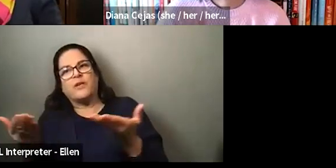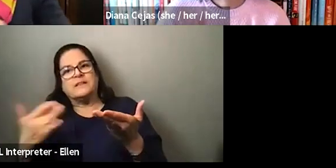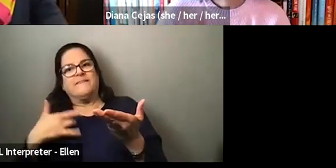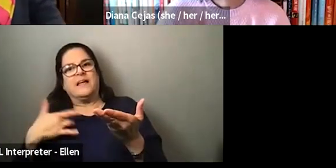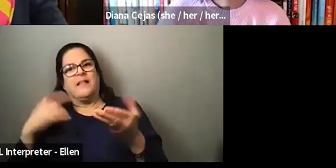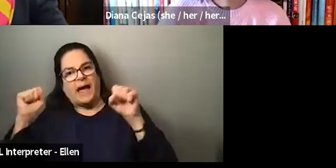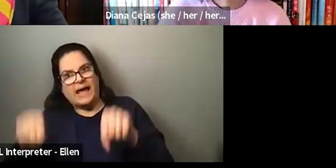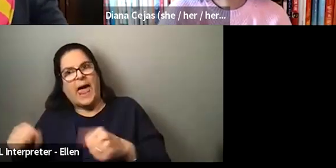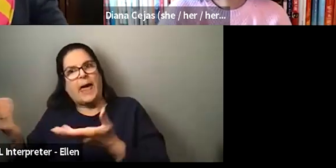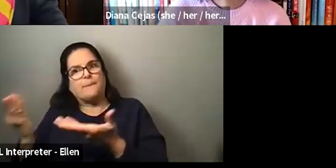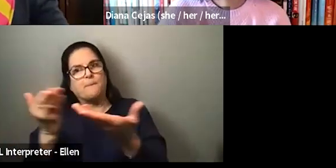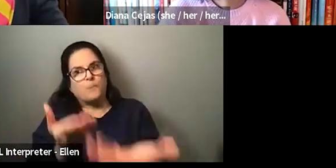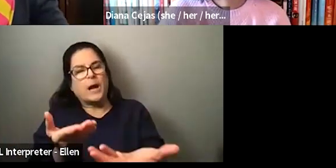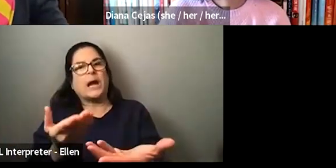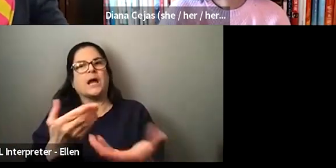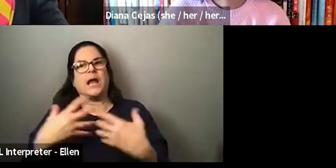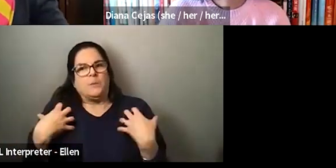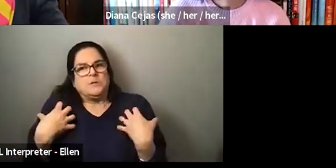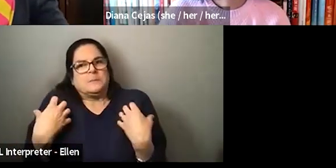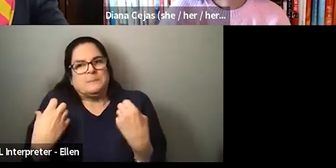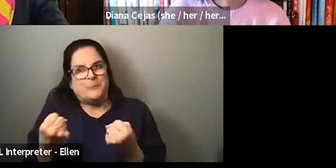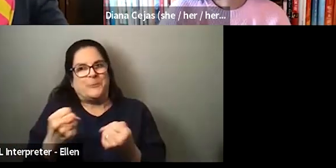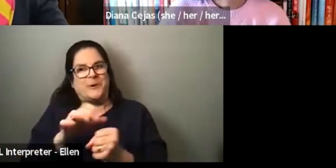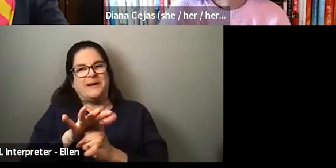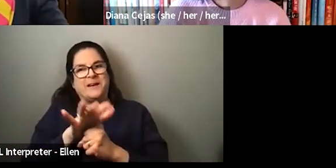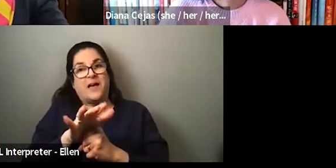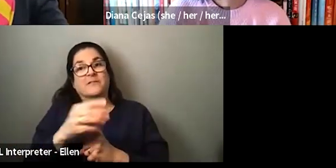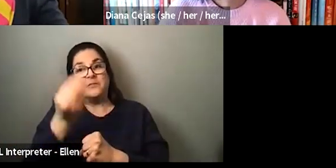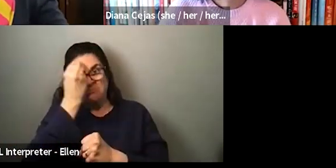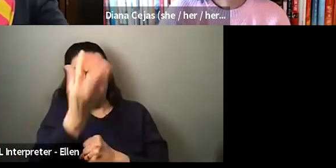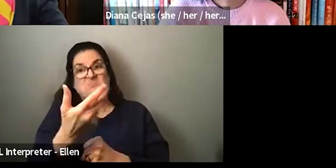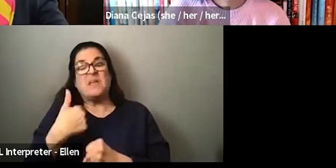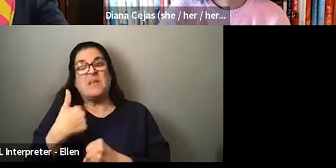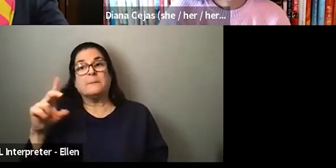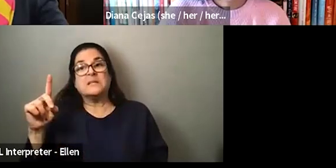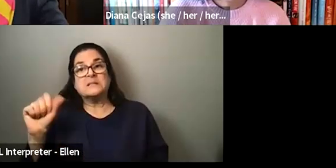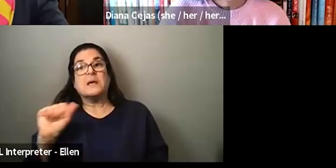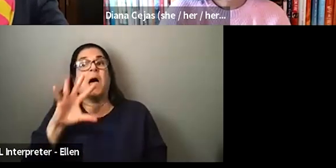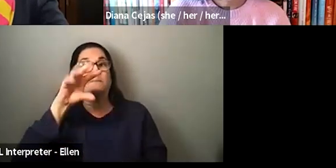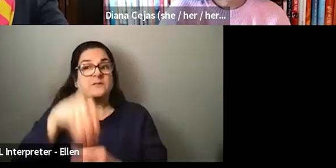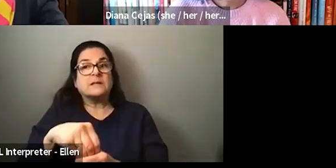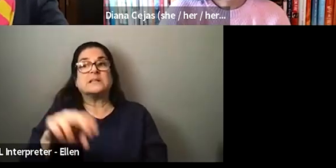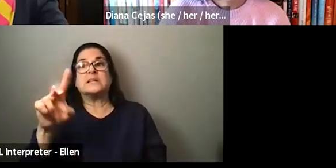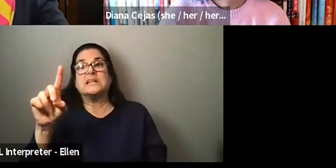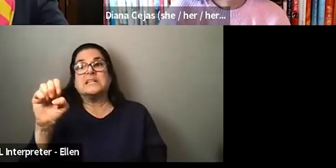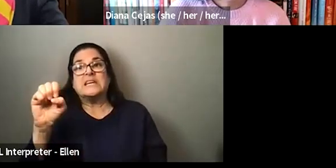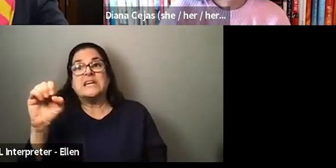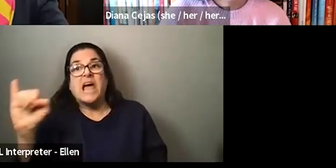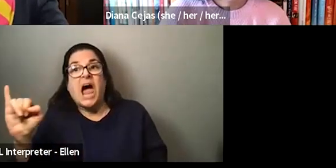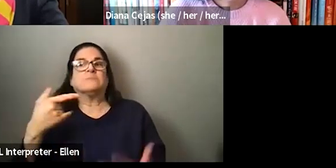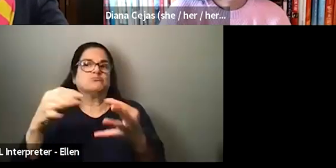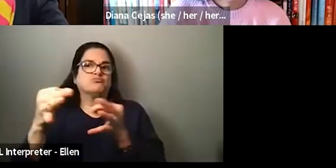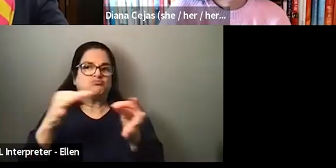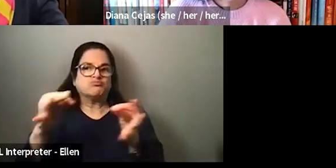I finally was like brave enough to even say, you know, and I have a disability and I'm really involved in DEI and the following ways, and I would be willing to